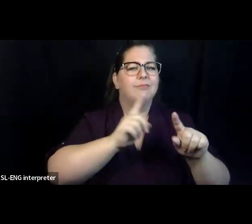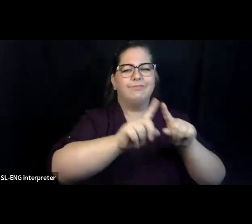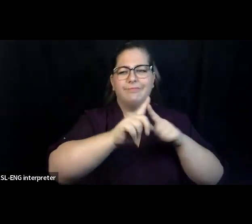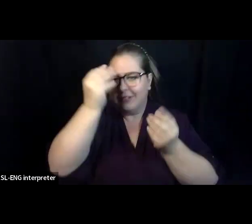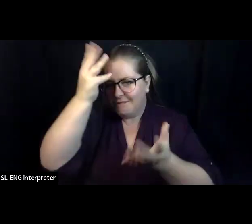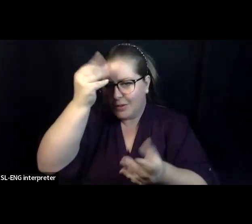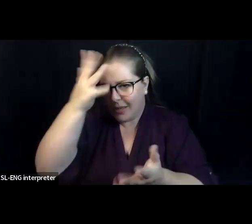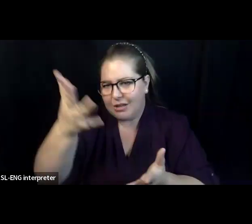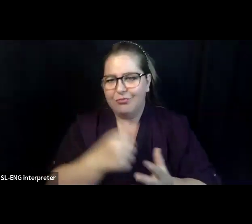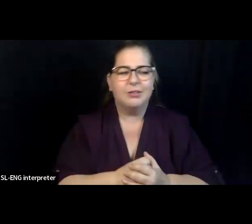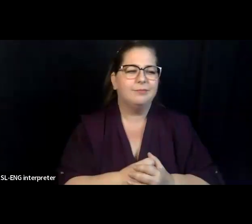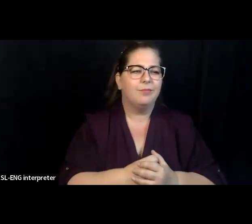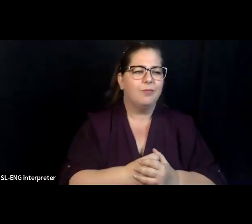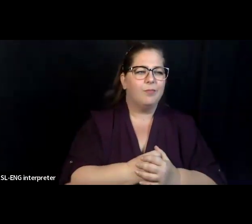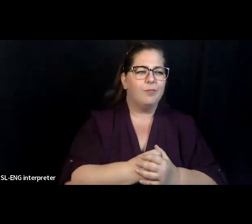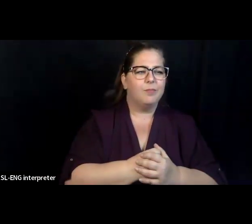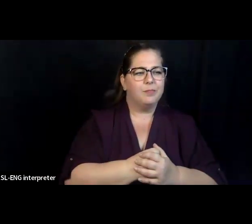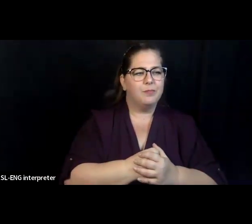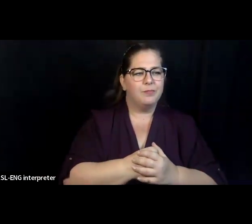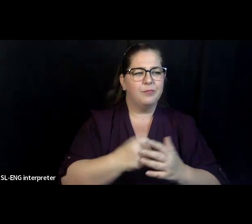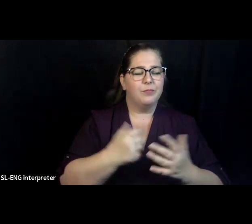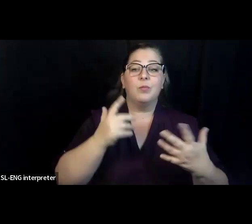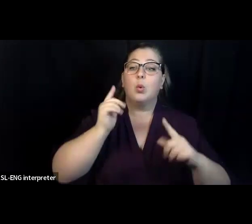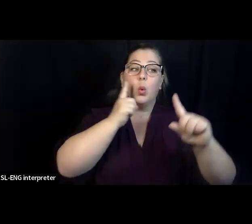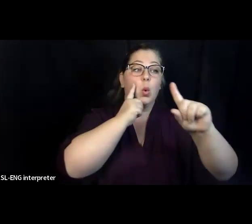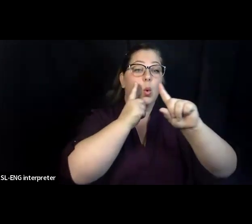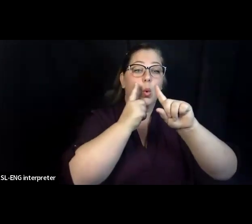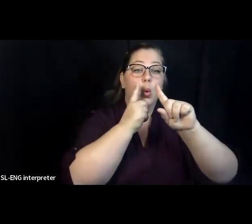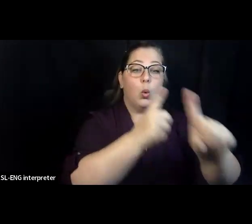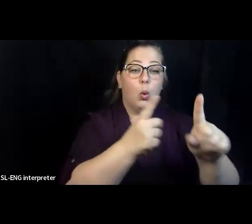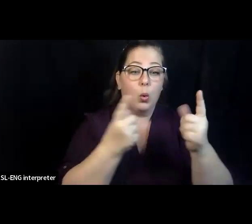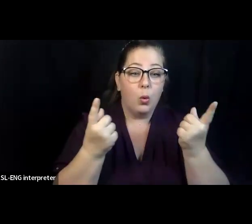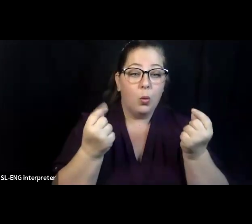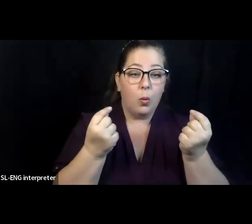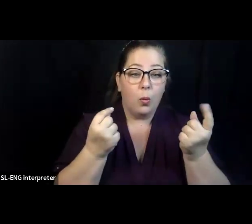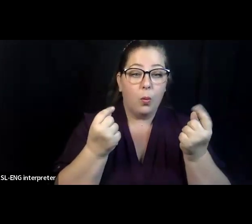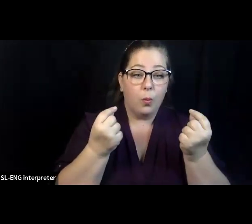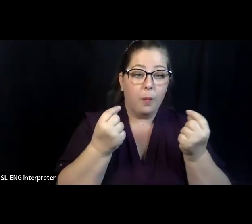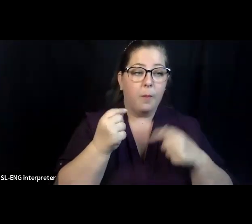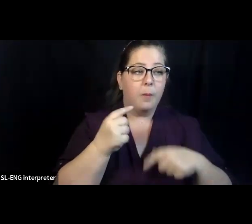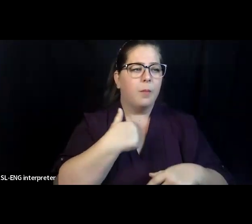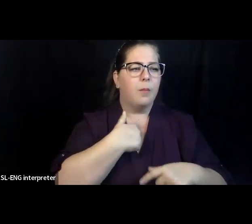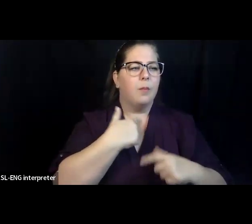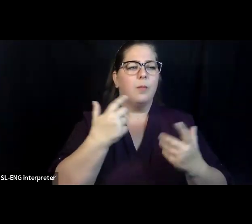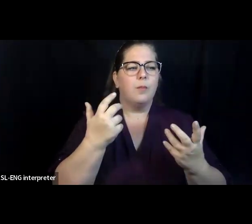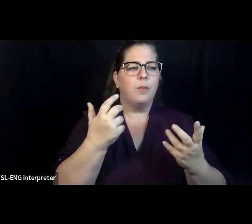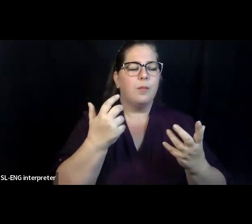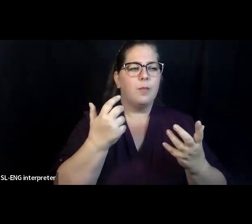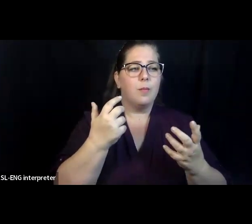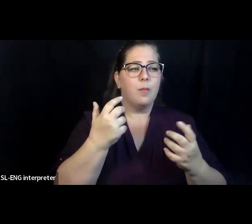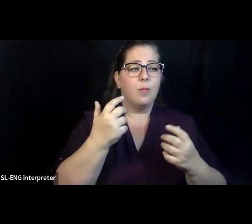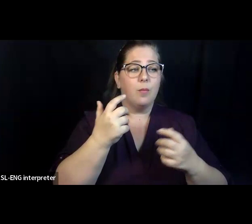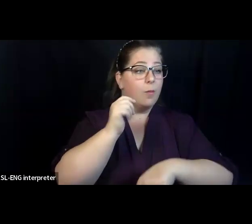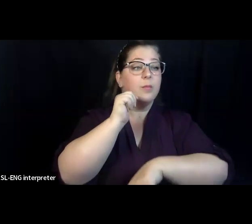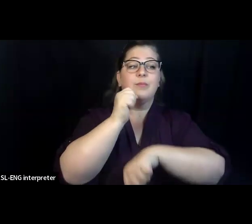up with mission and vision statement at that time. And from there, we created this plan for like what the city should